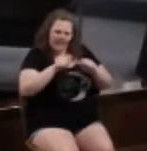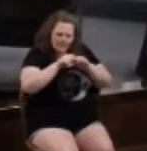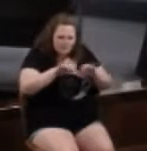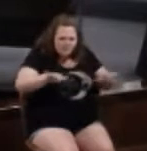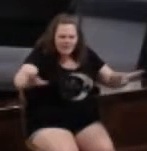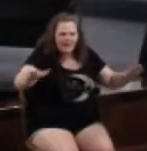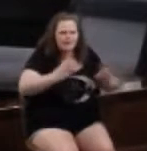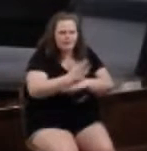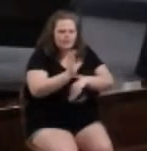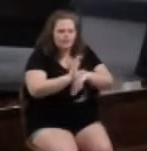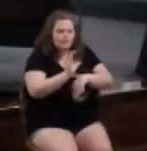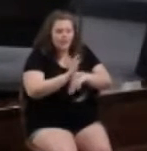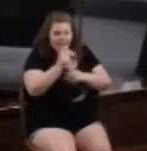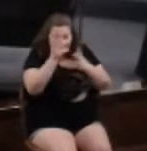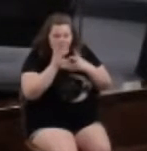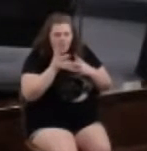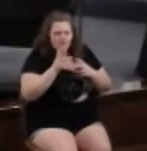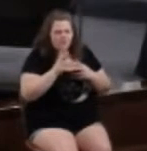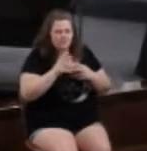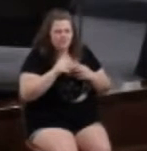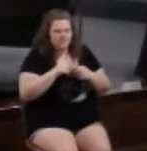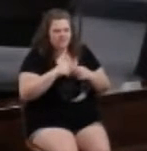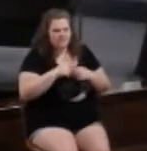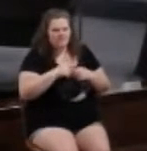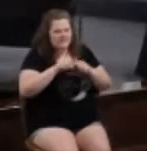And unfortunately, it spreads like poison.